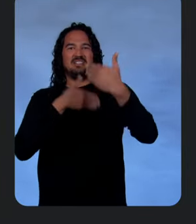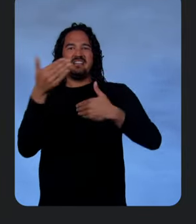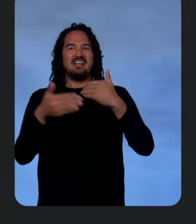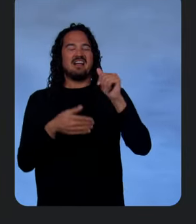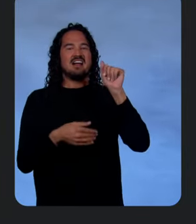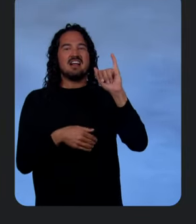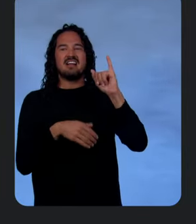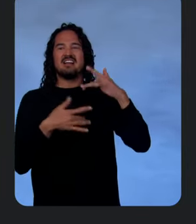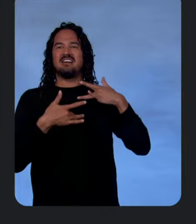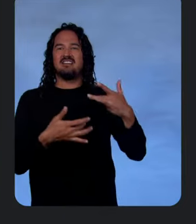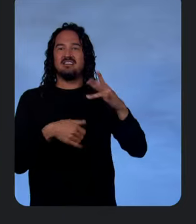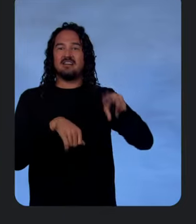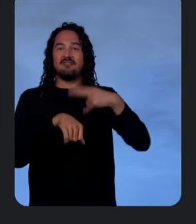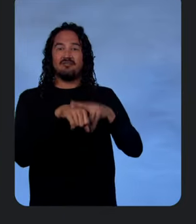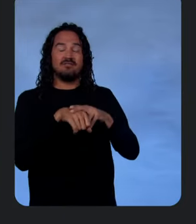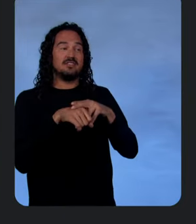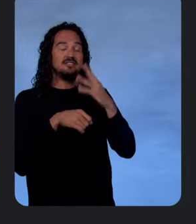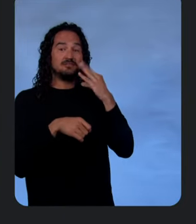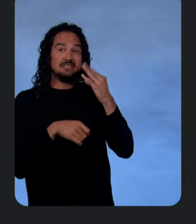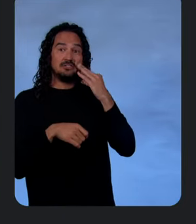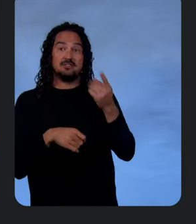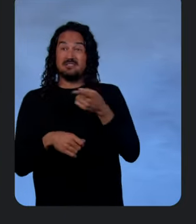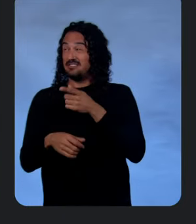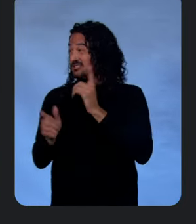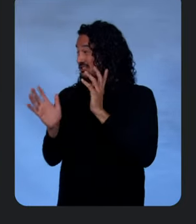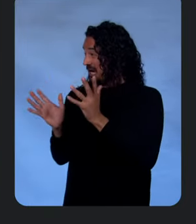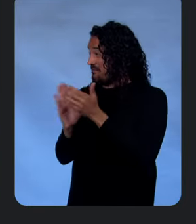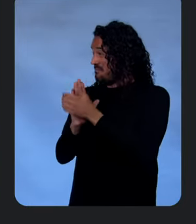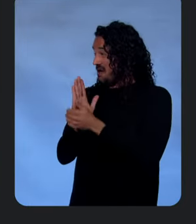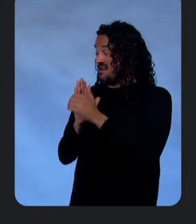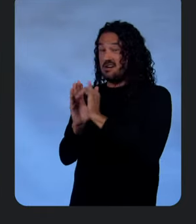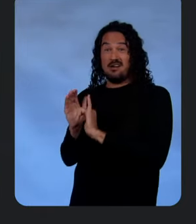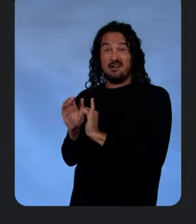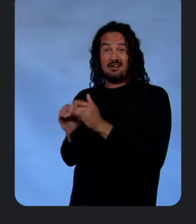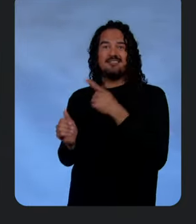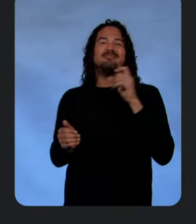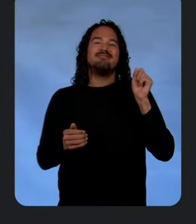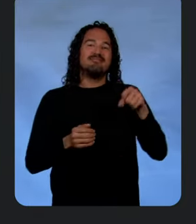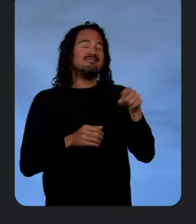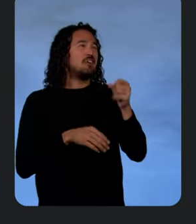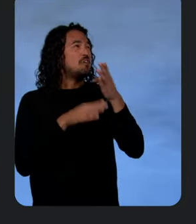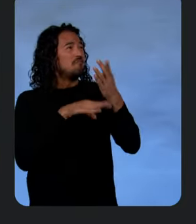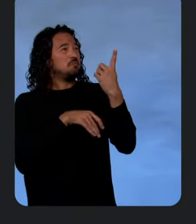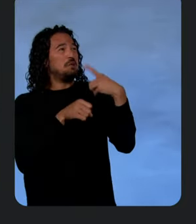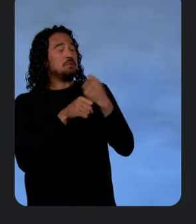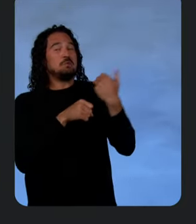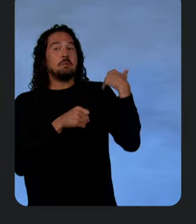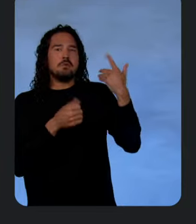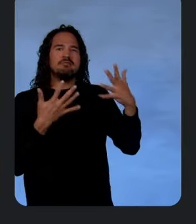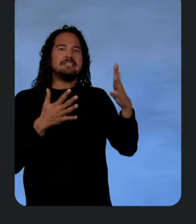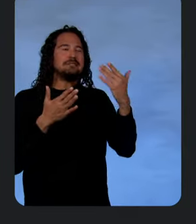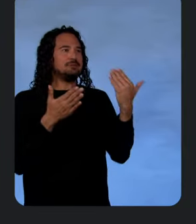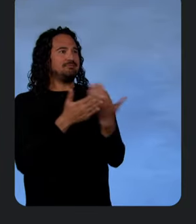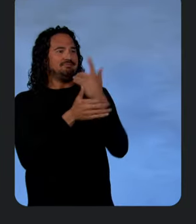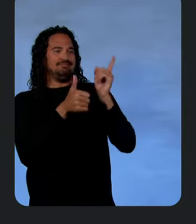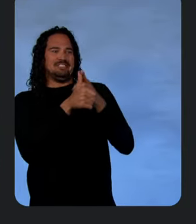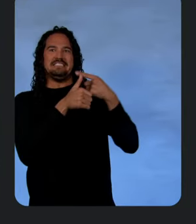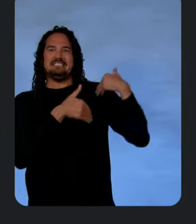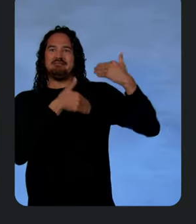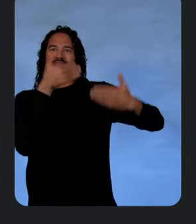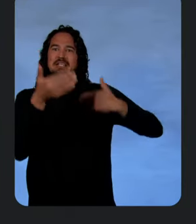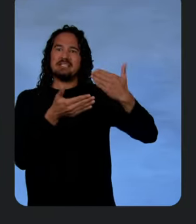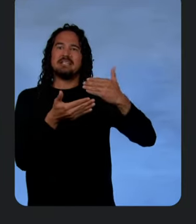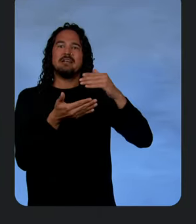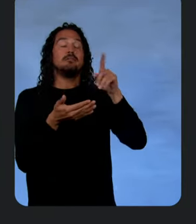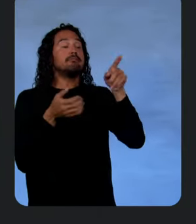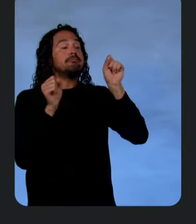a chatbot? Well, just over a year ago, we saw the first generation of AI chat. You could write a rap song or a poem and get help